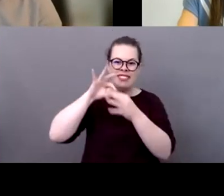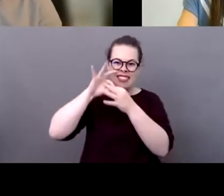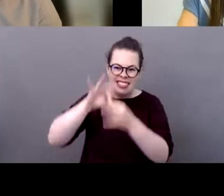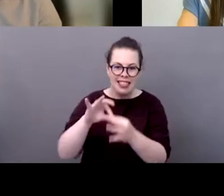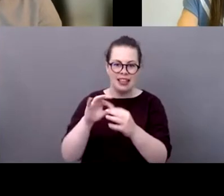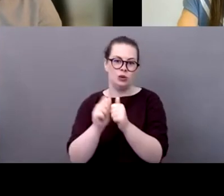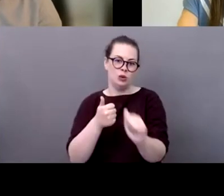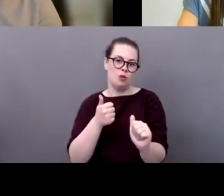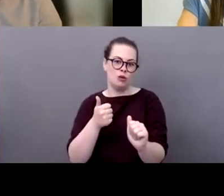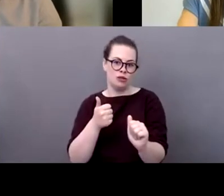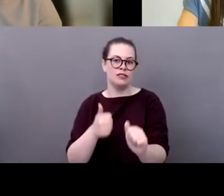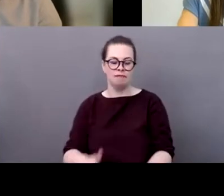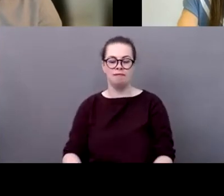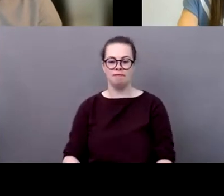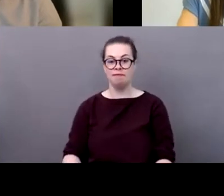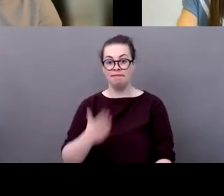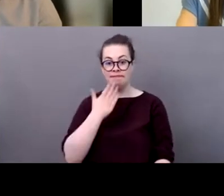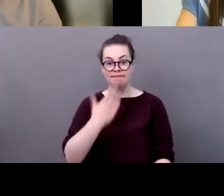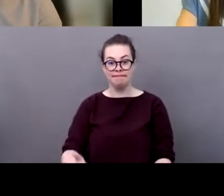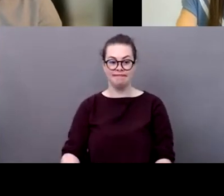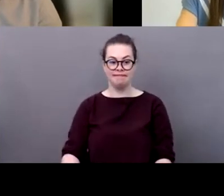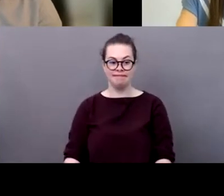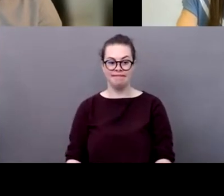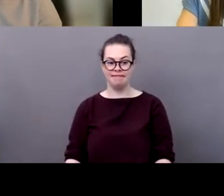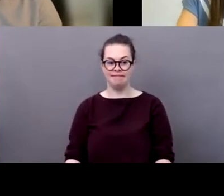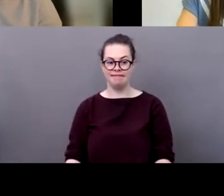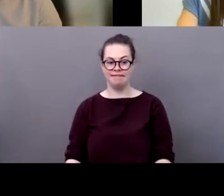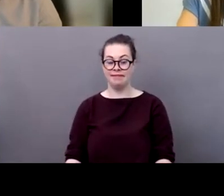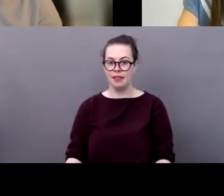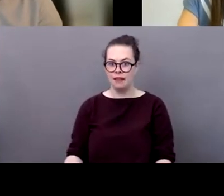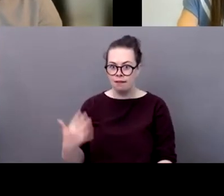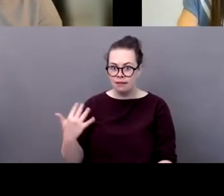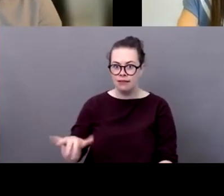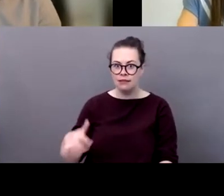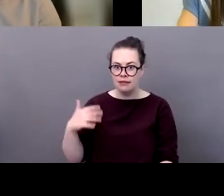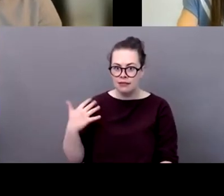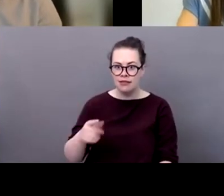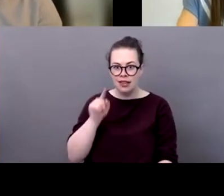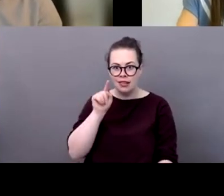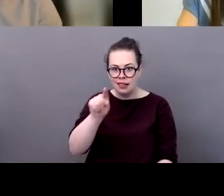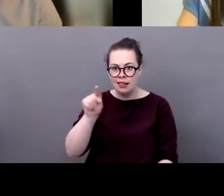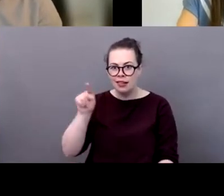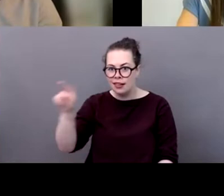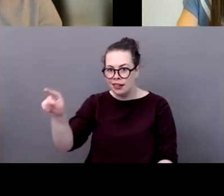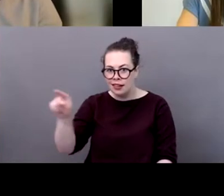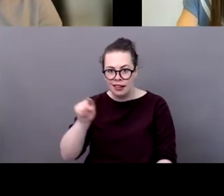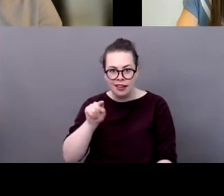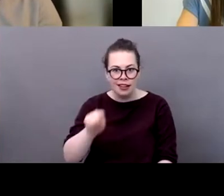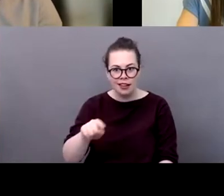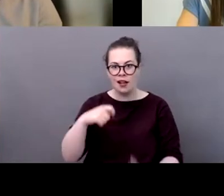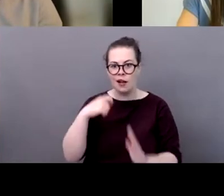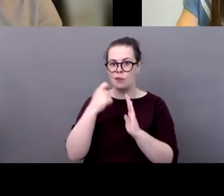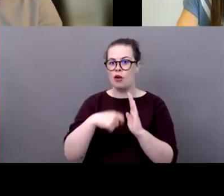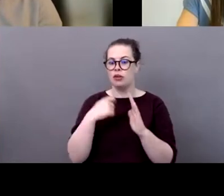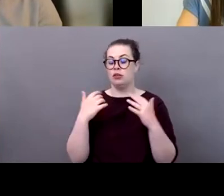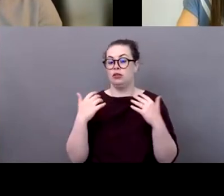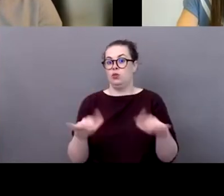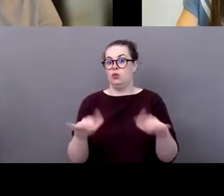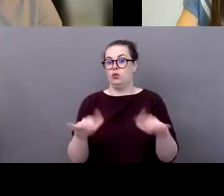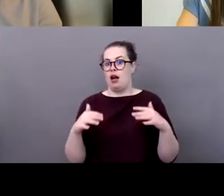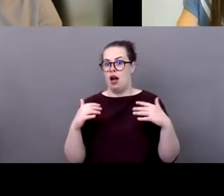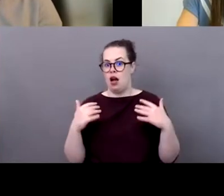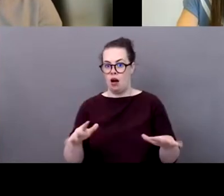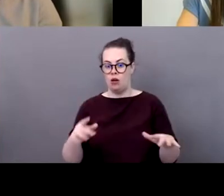well this is so exciting to see all those initiatives and already some some great results from those initiatives